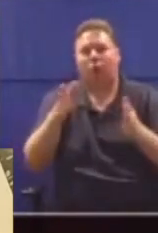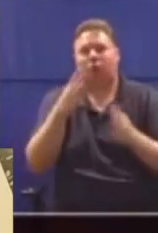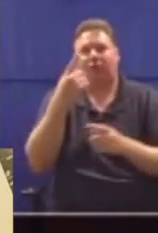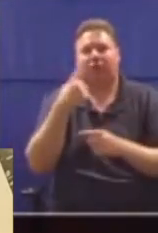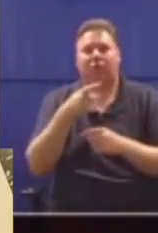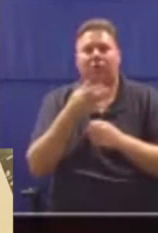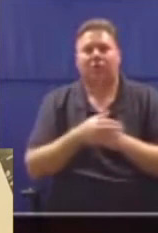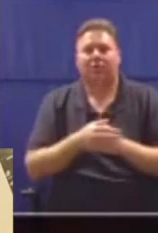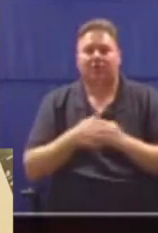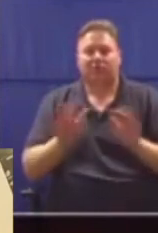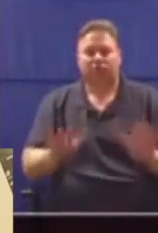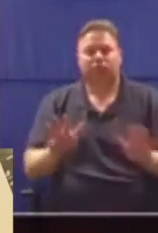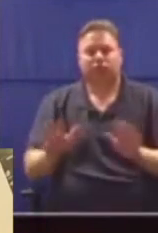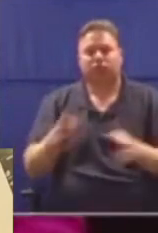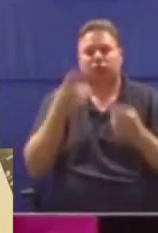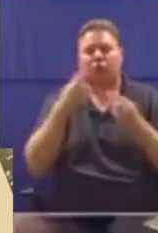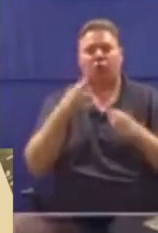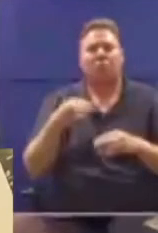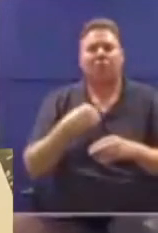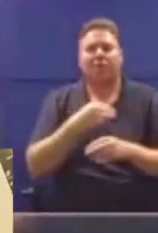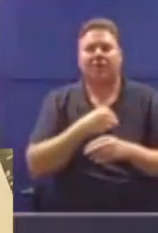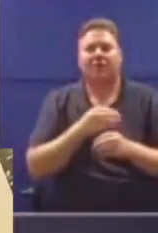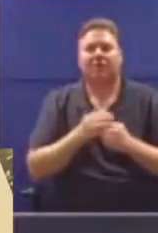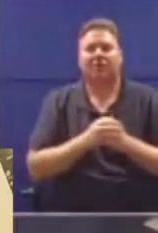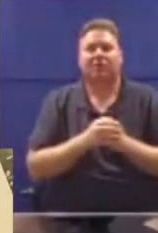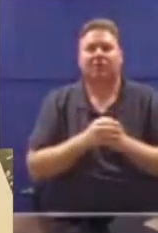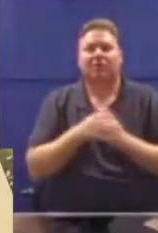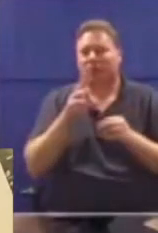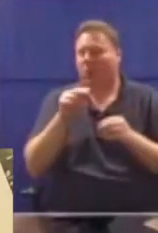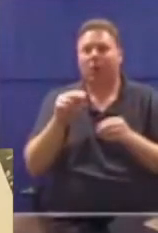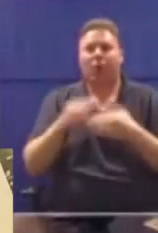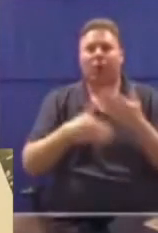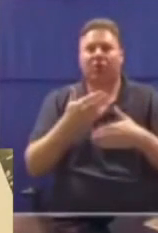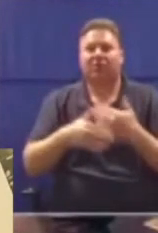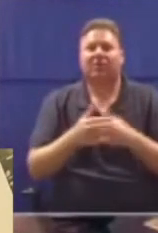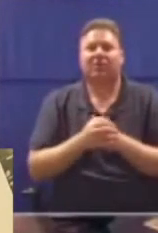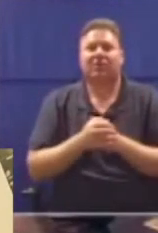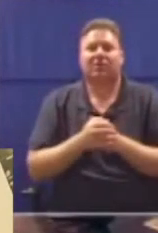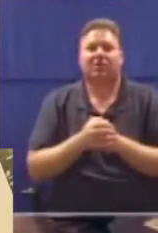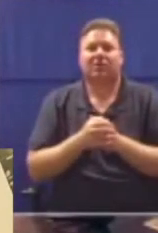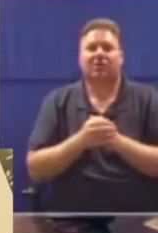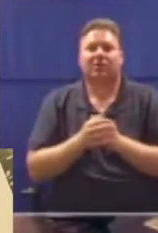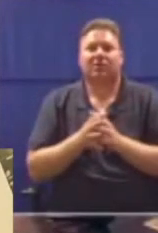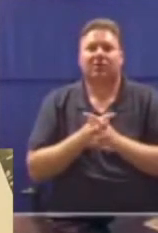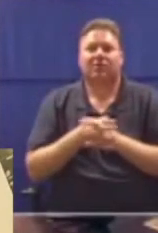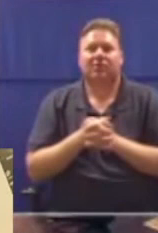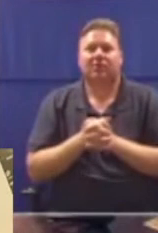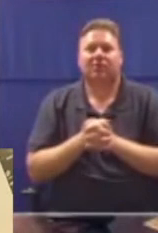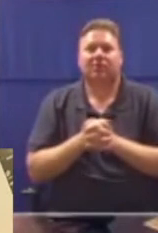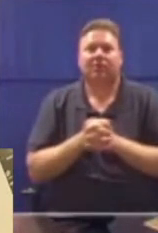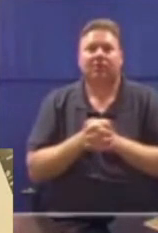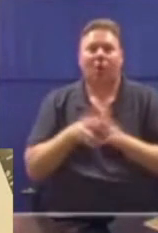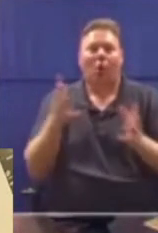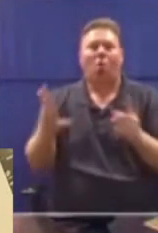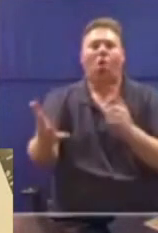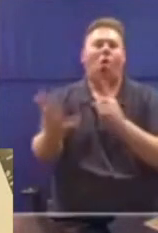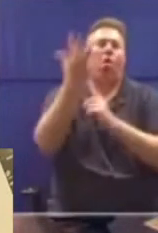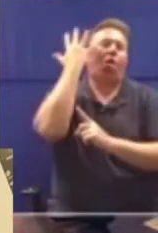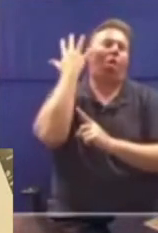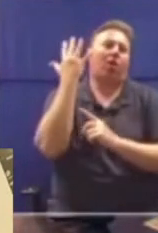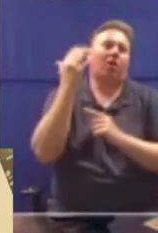Order, Honorable Members. No, proceed. You are drowning the speaker.